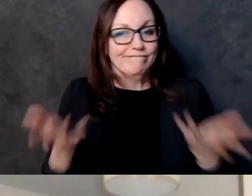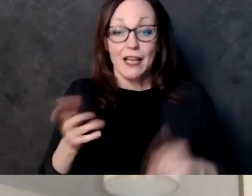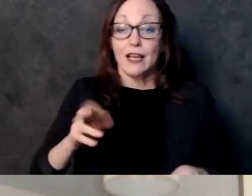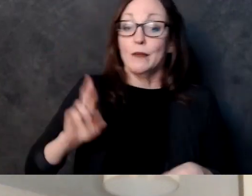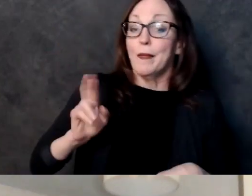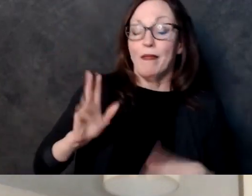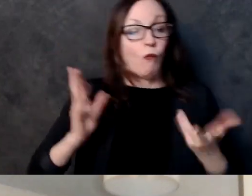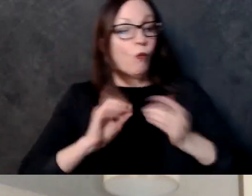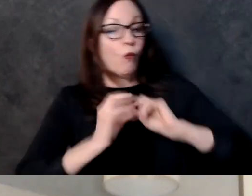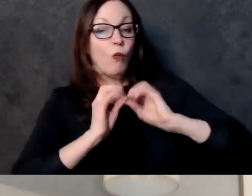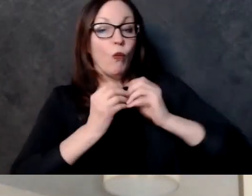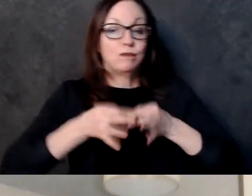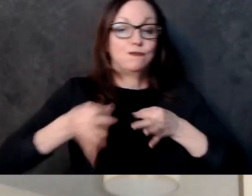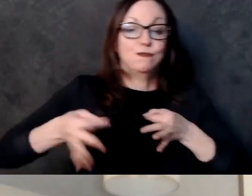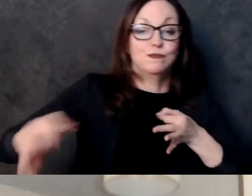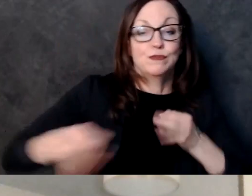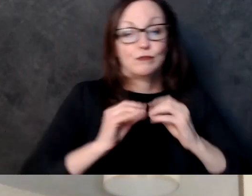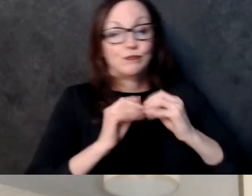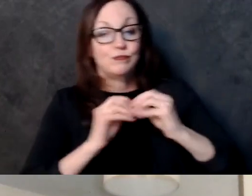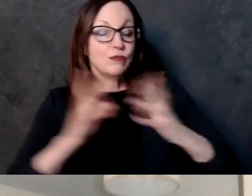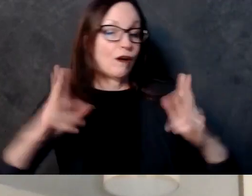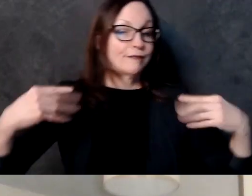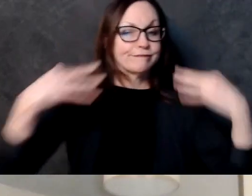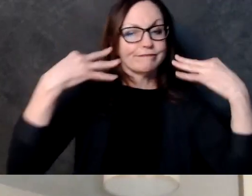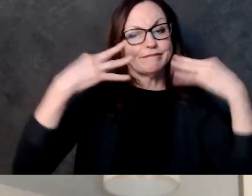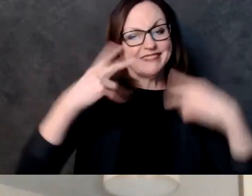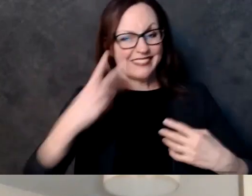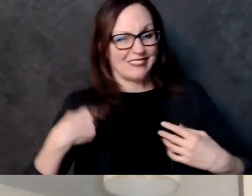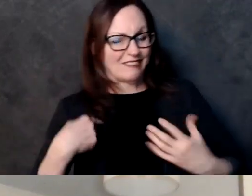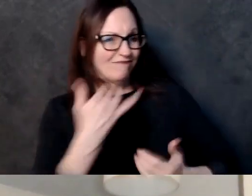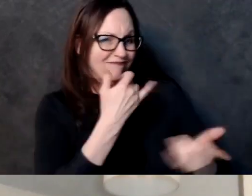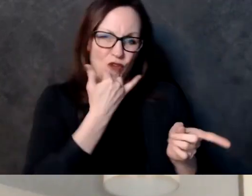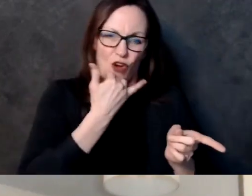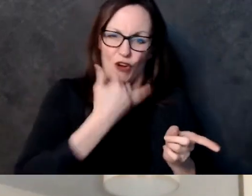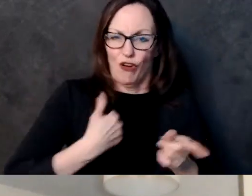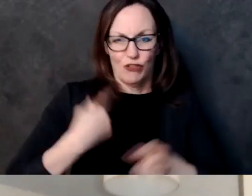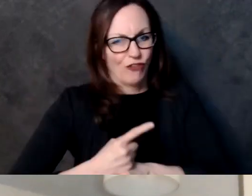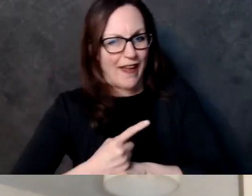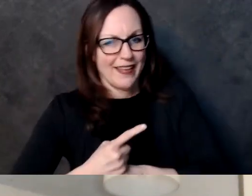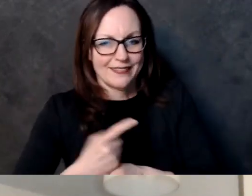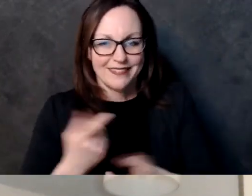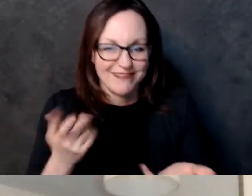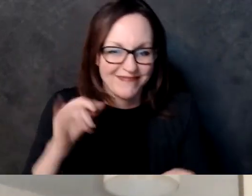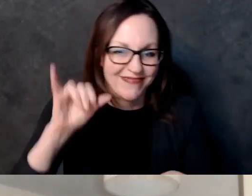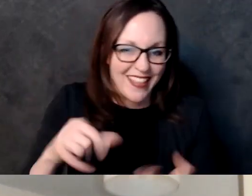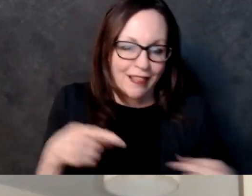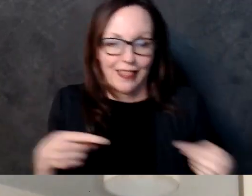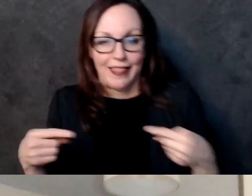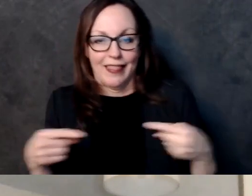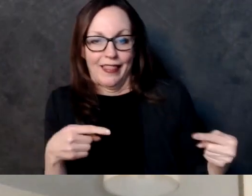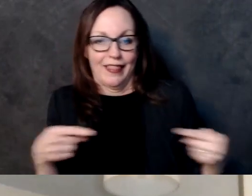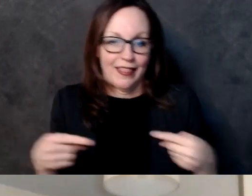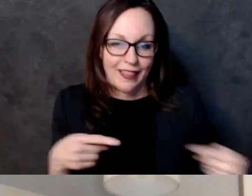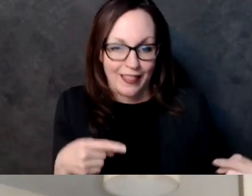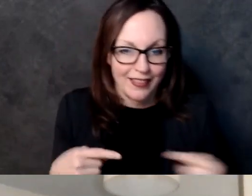holds over the next five months between now and june 30th uh spent uh um we will have an extra